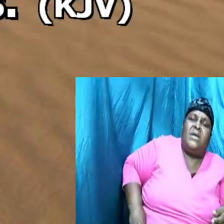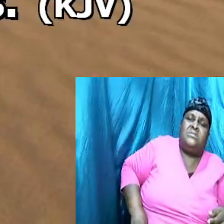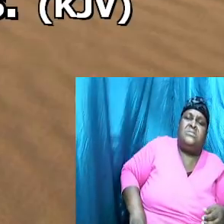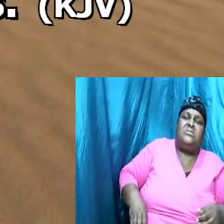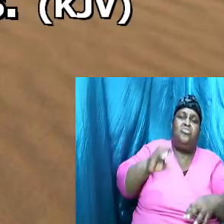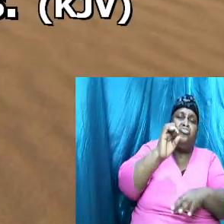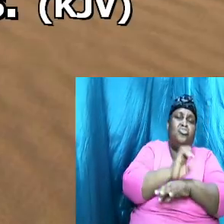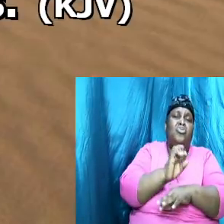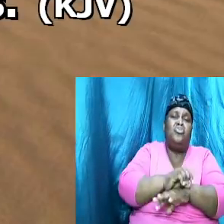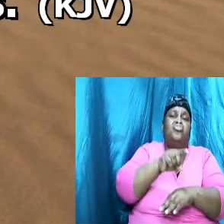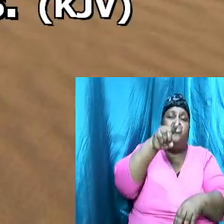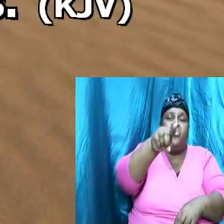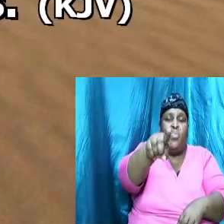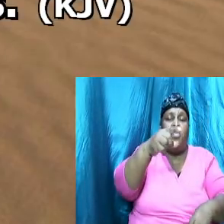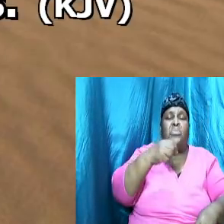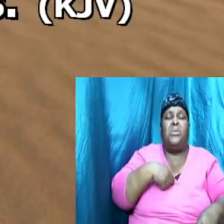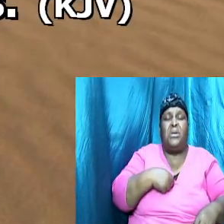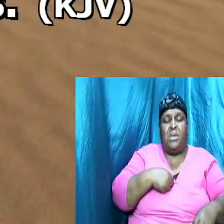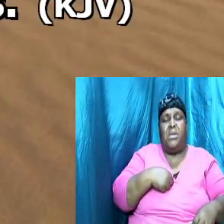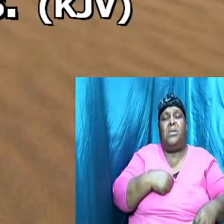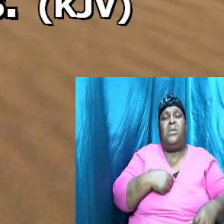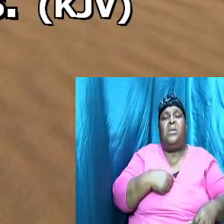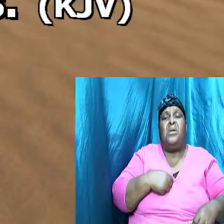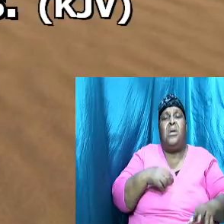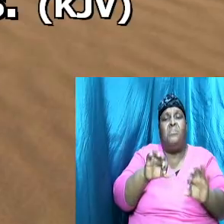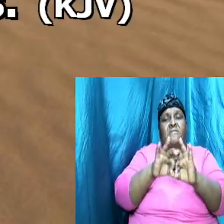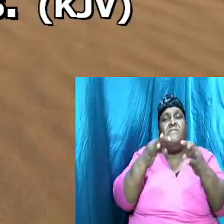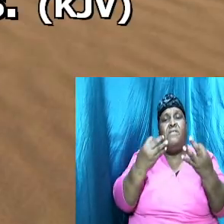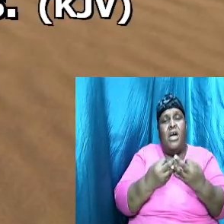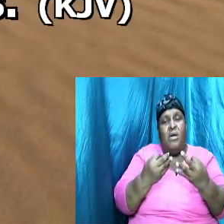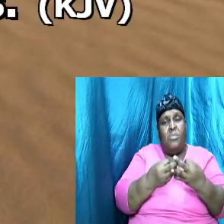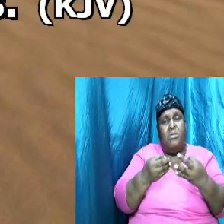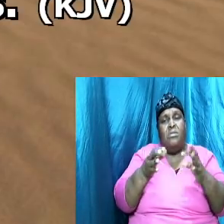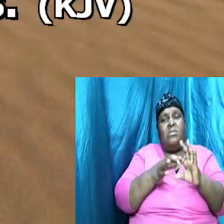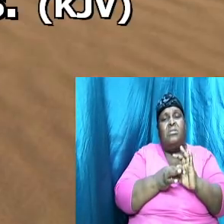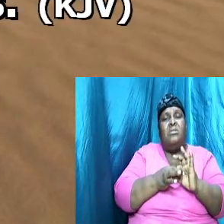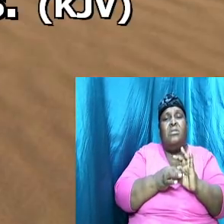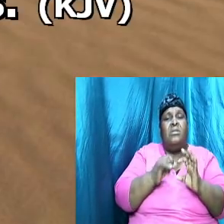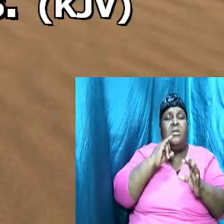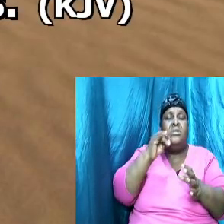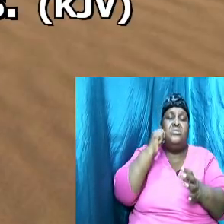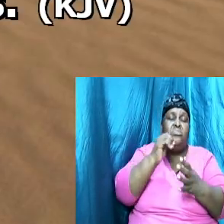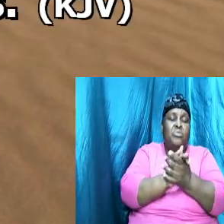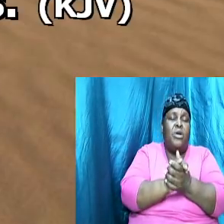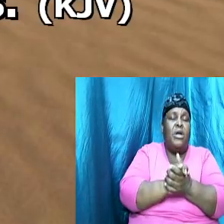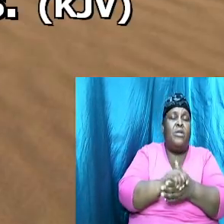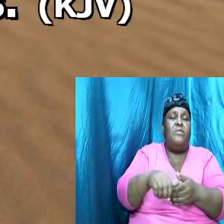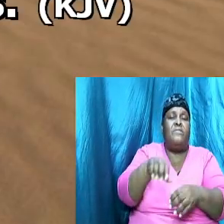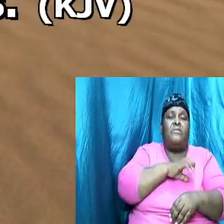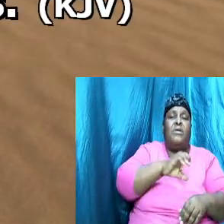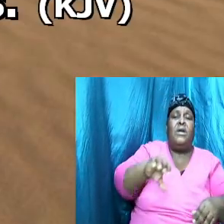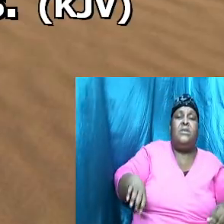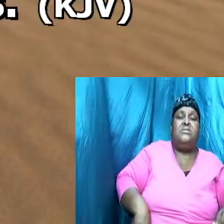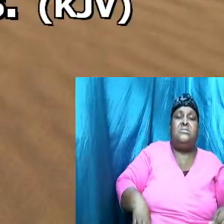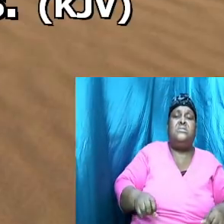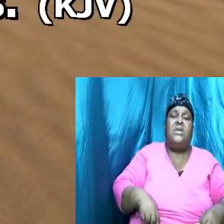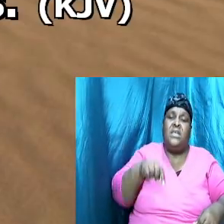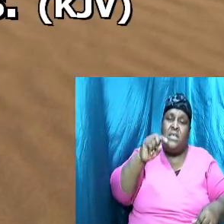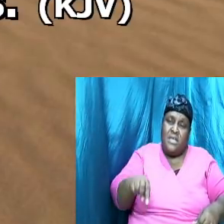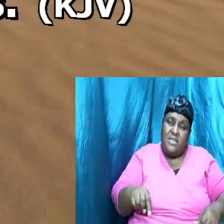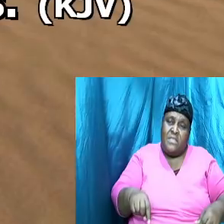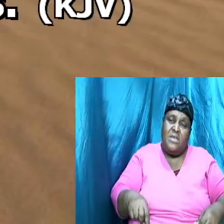and I are a part of is the bride of Christ and this was